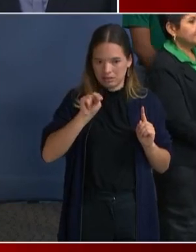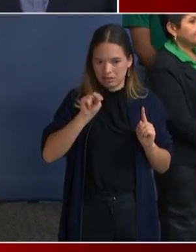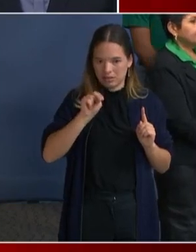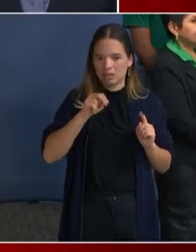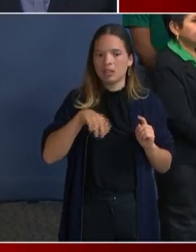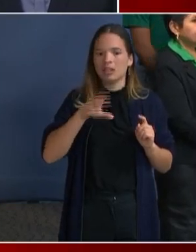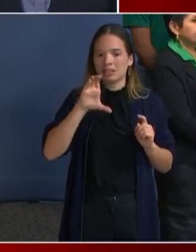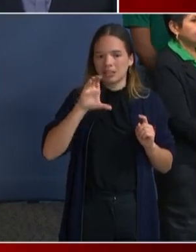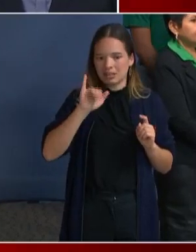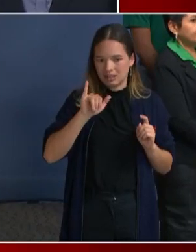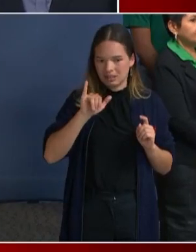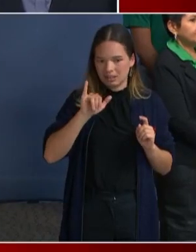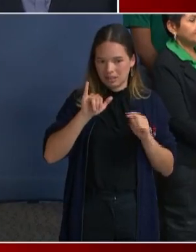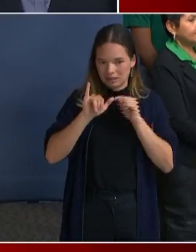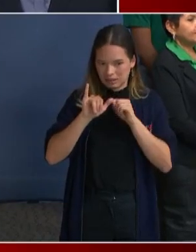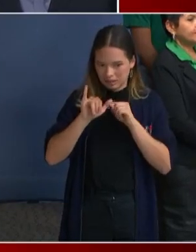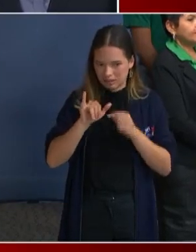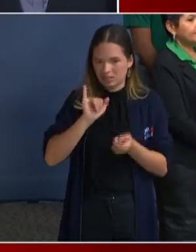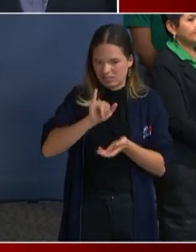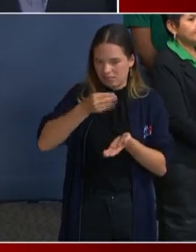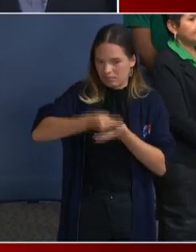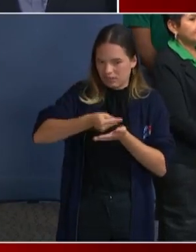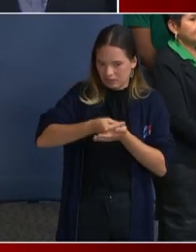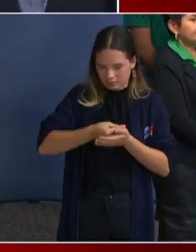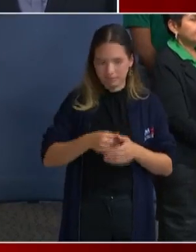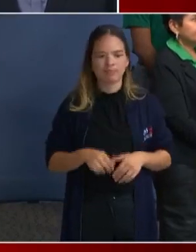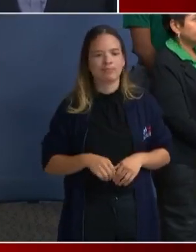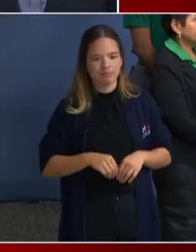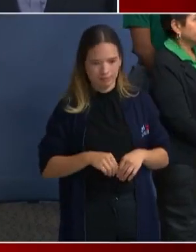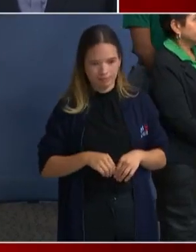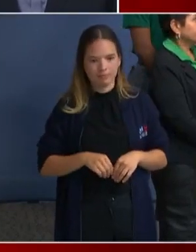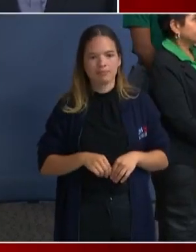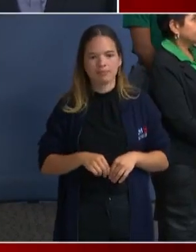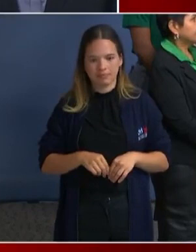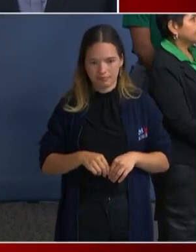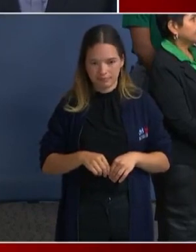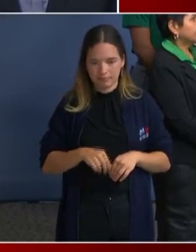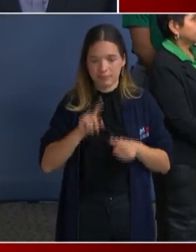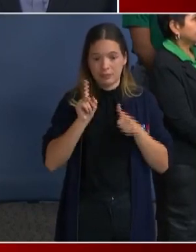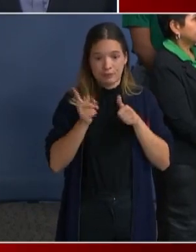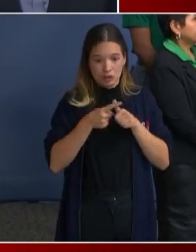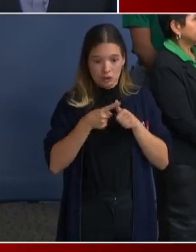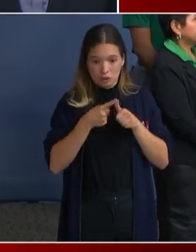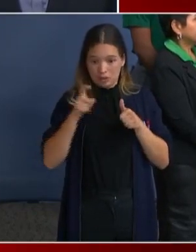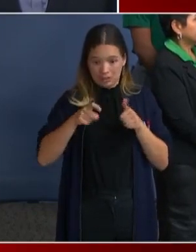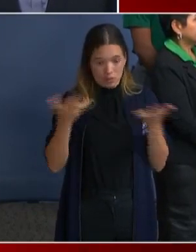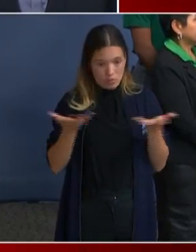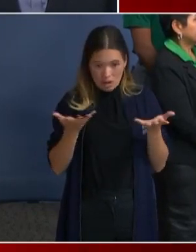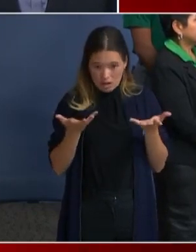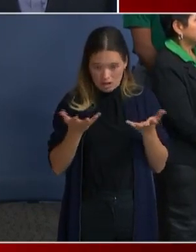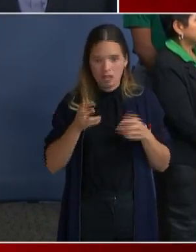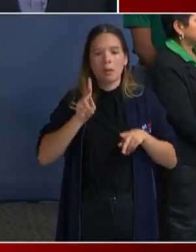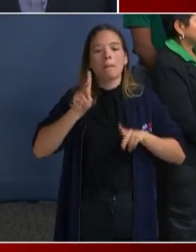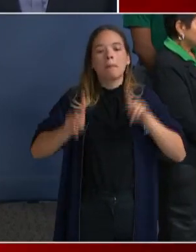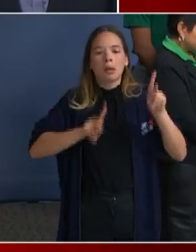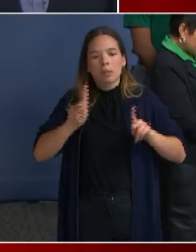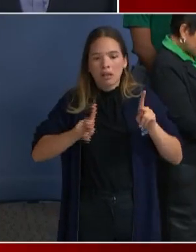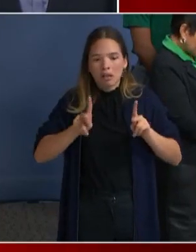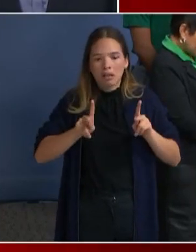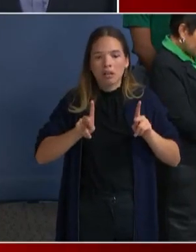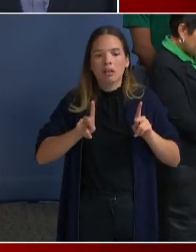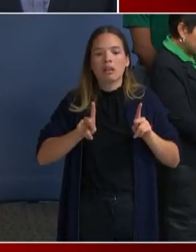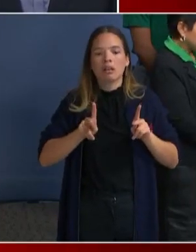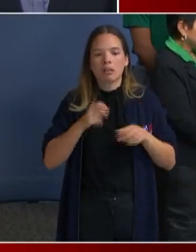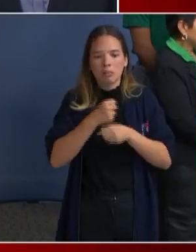which remains one of the biggest issues that we need. We need people to make sure that we have